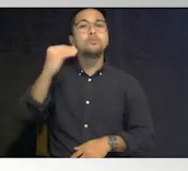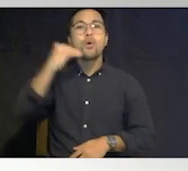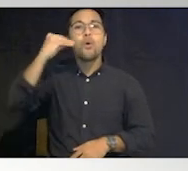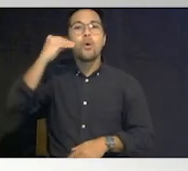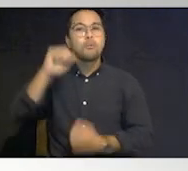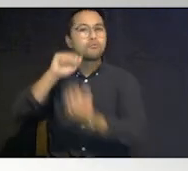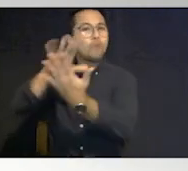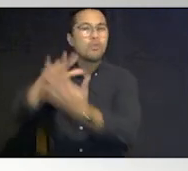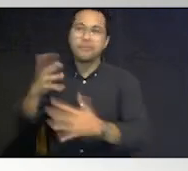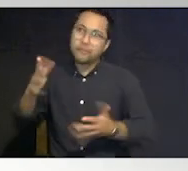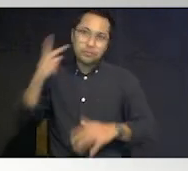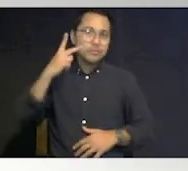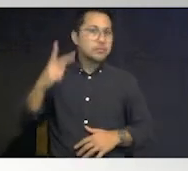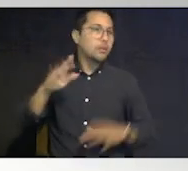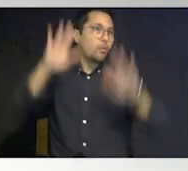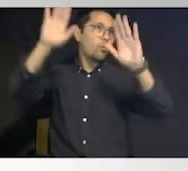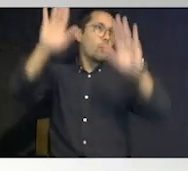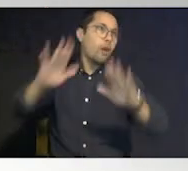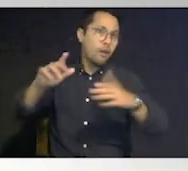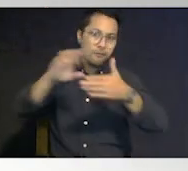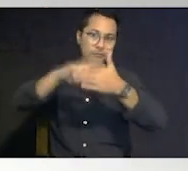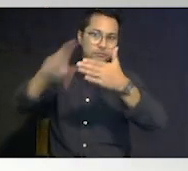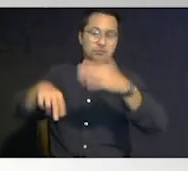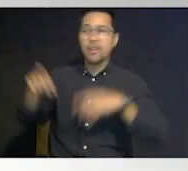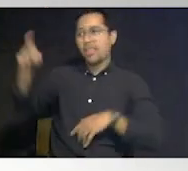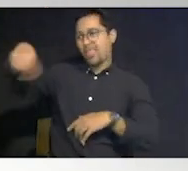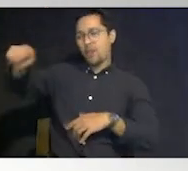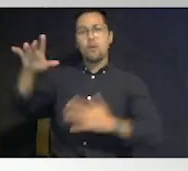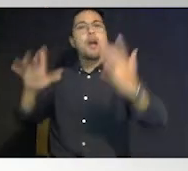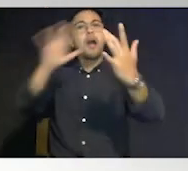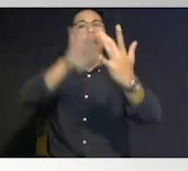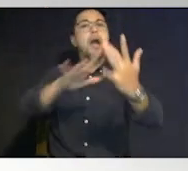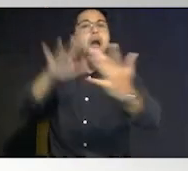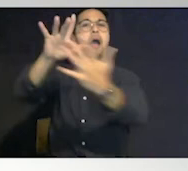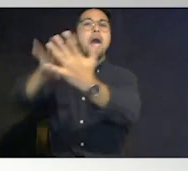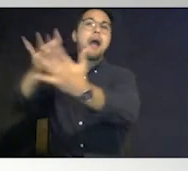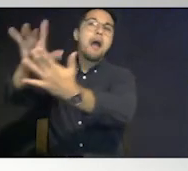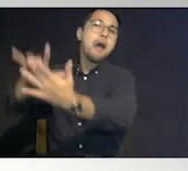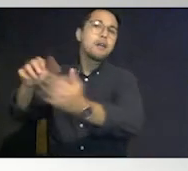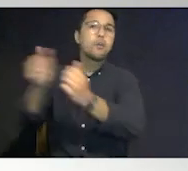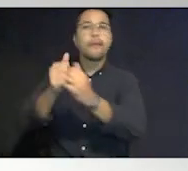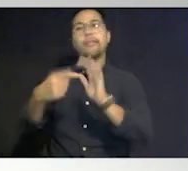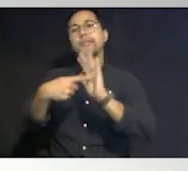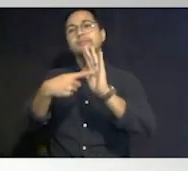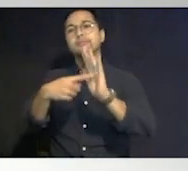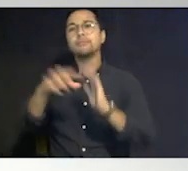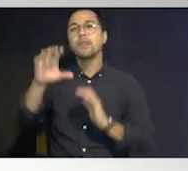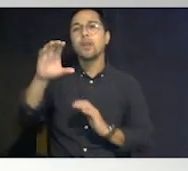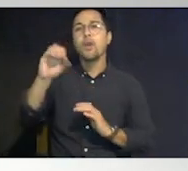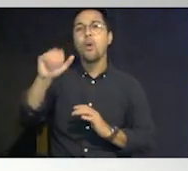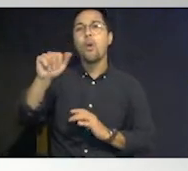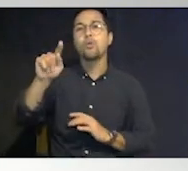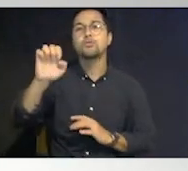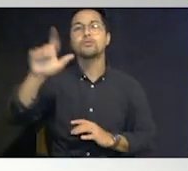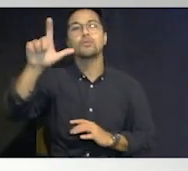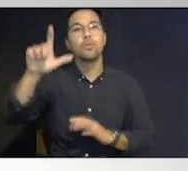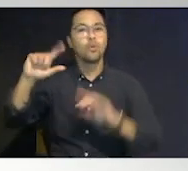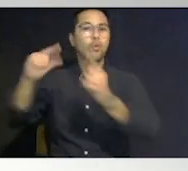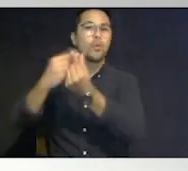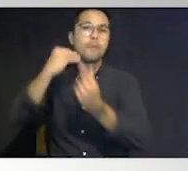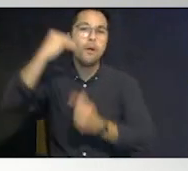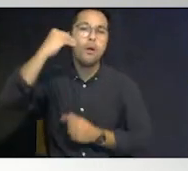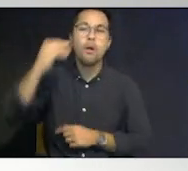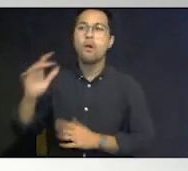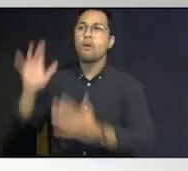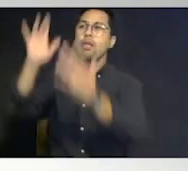wonderful wonderful successes where they will already communicate with an in say it's a coastal group home they'll communicate with a group